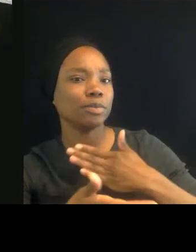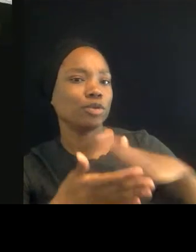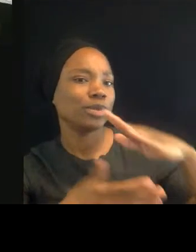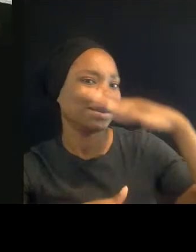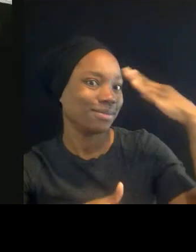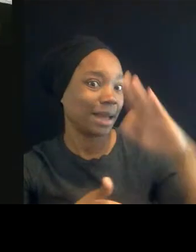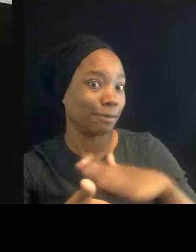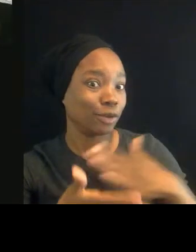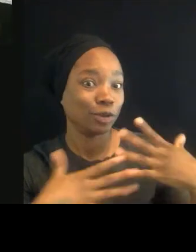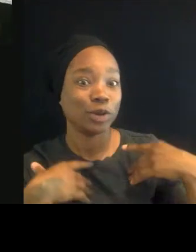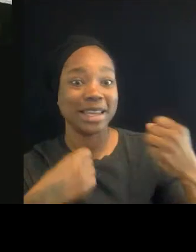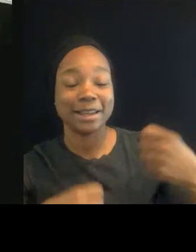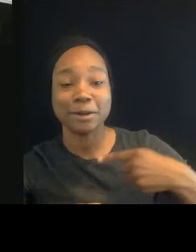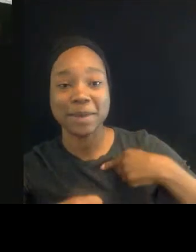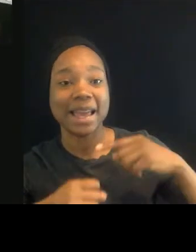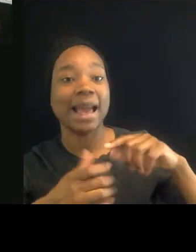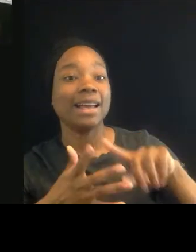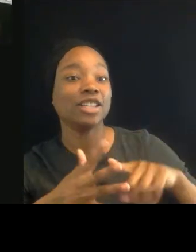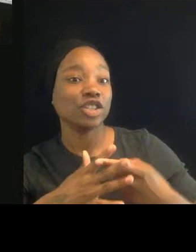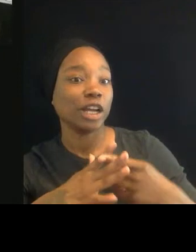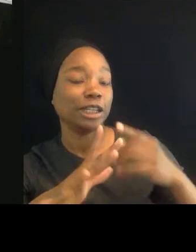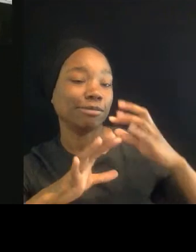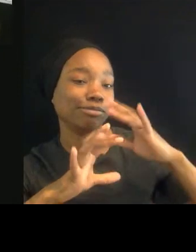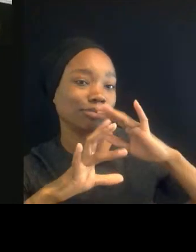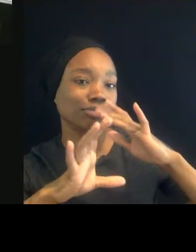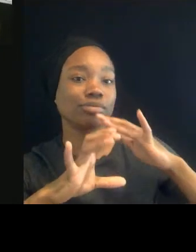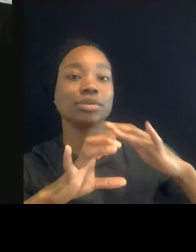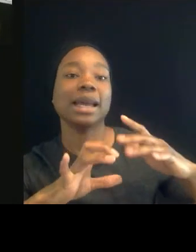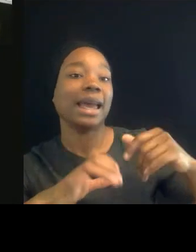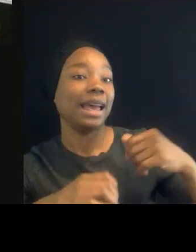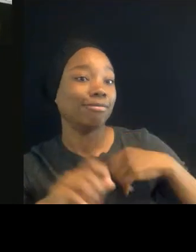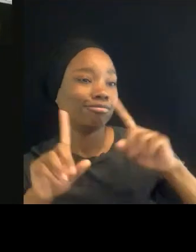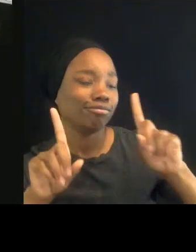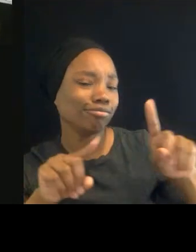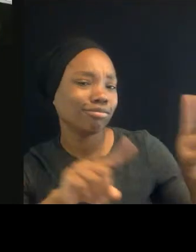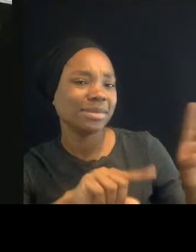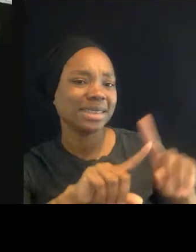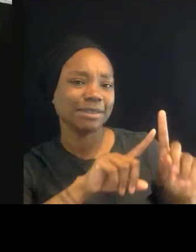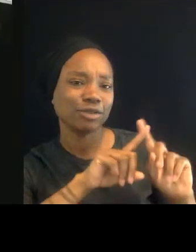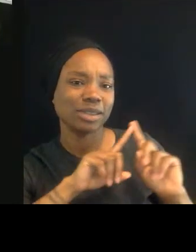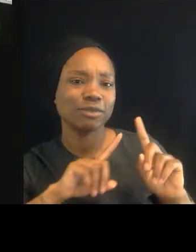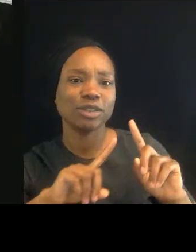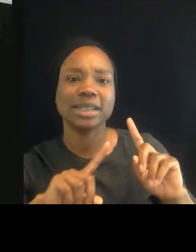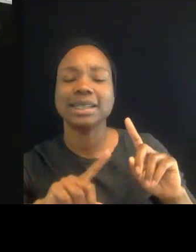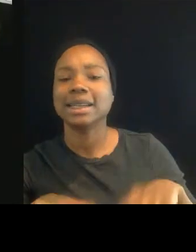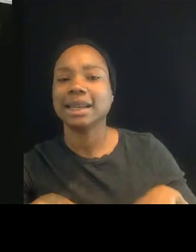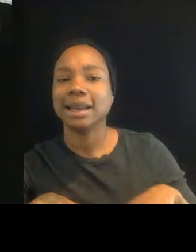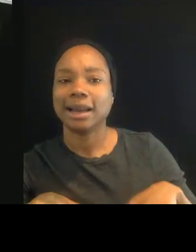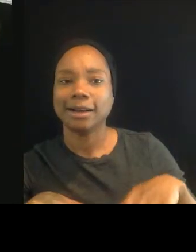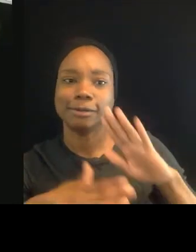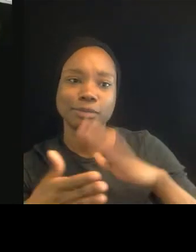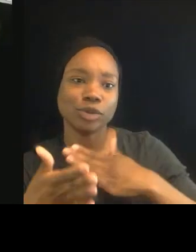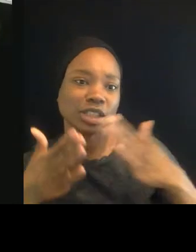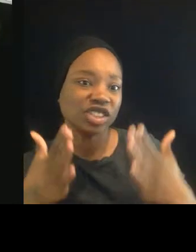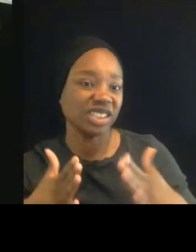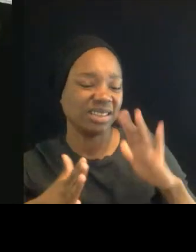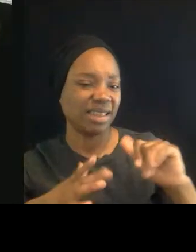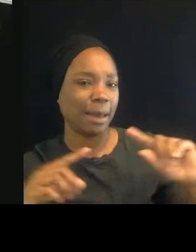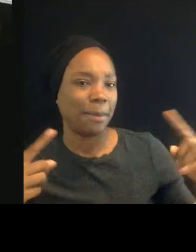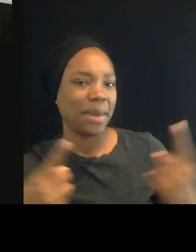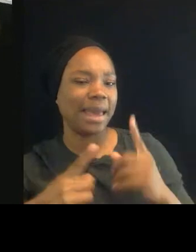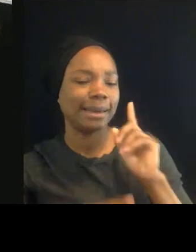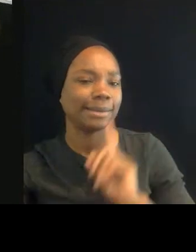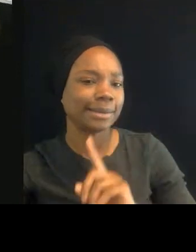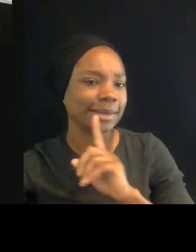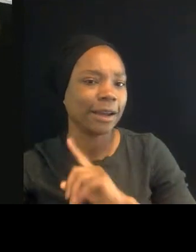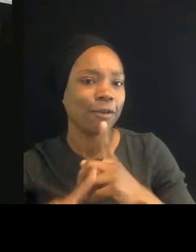Brown, the Ray Charleses, and that pain and that loneliness of losing my mom. And it just kind of retuned it. black music kind of was kind of